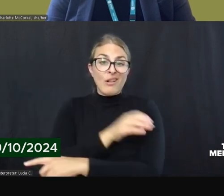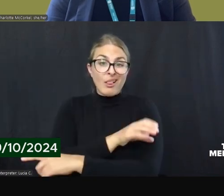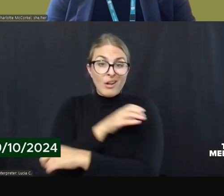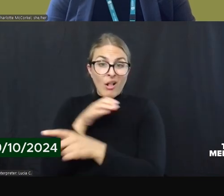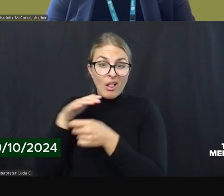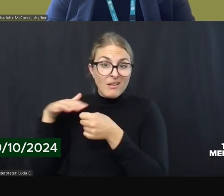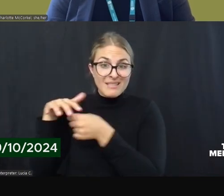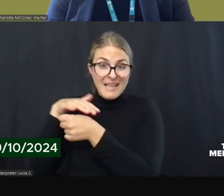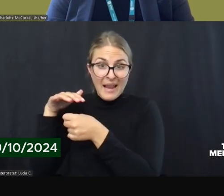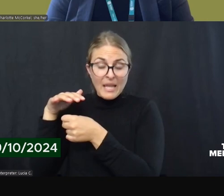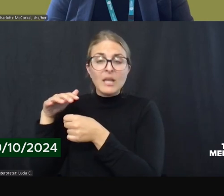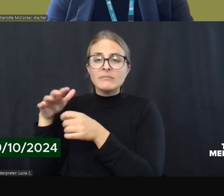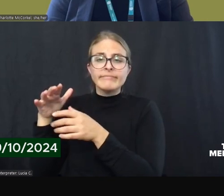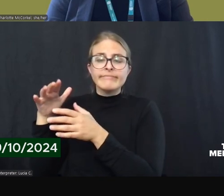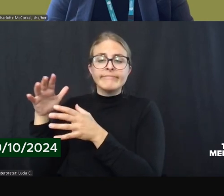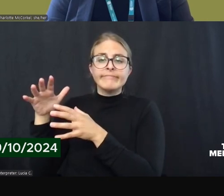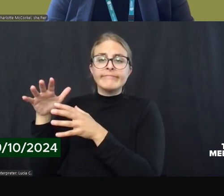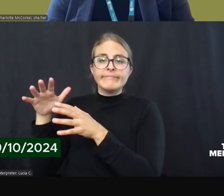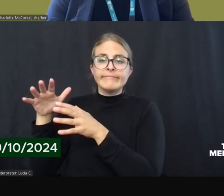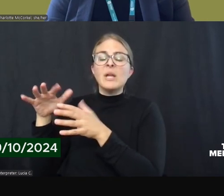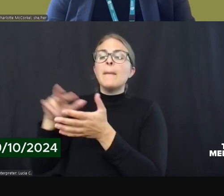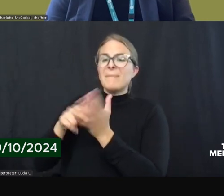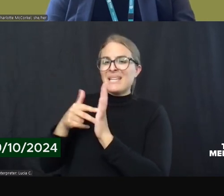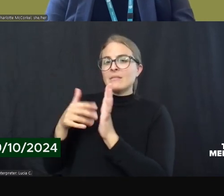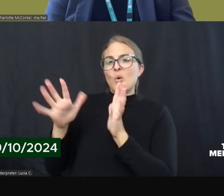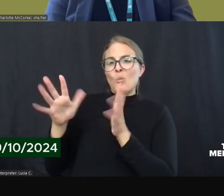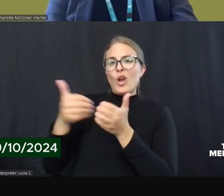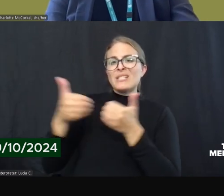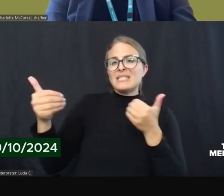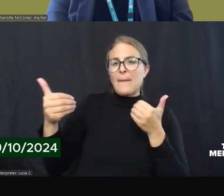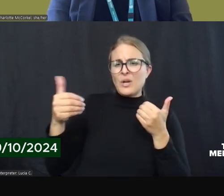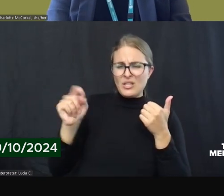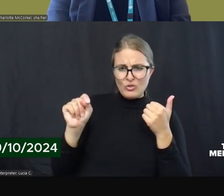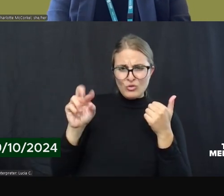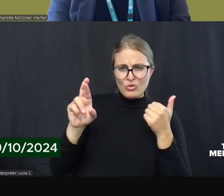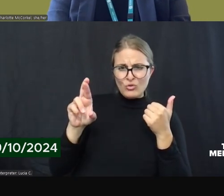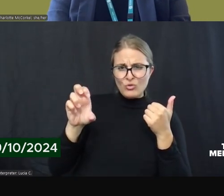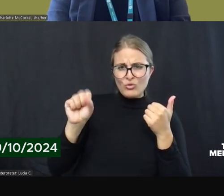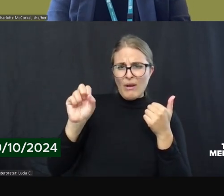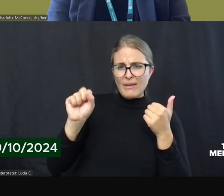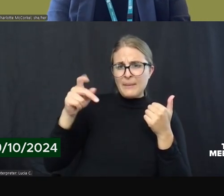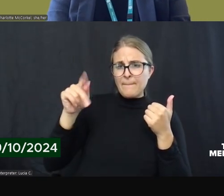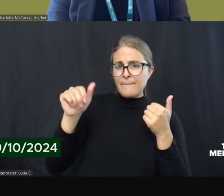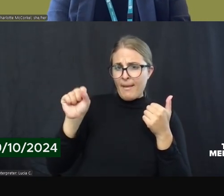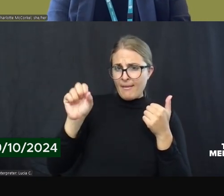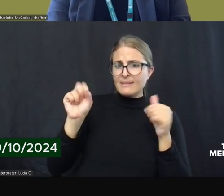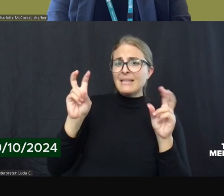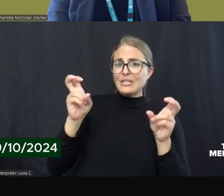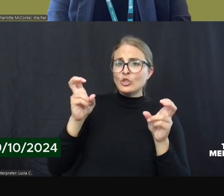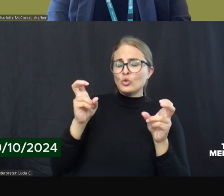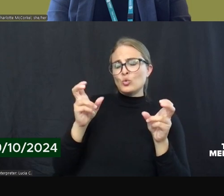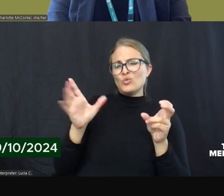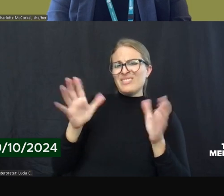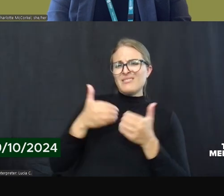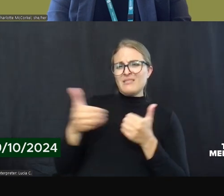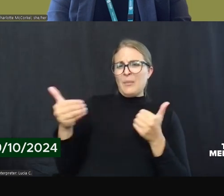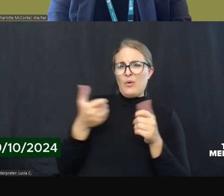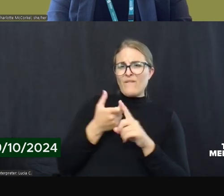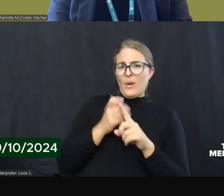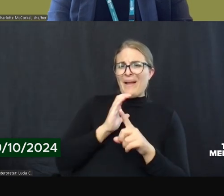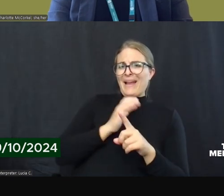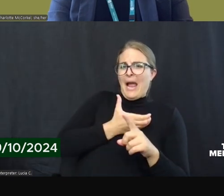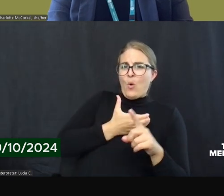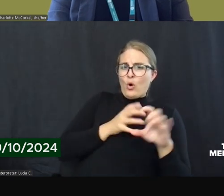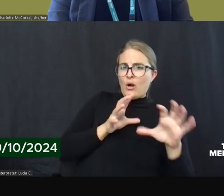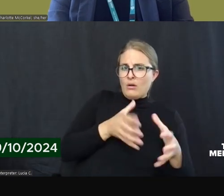that legally would be a separate trespass issue than the Howard Center CHC Pathways